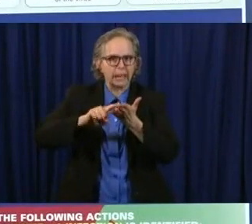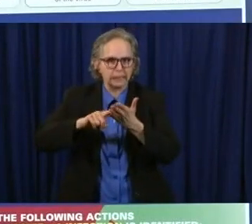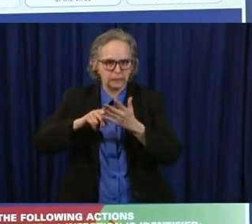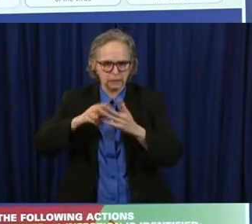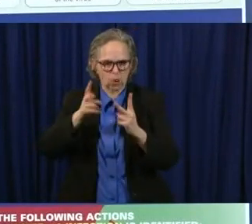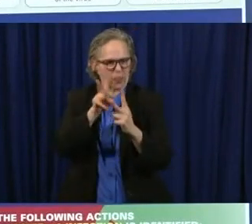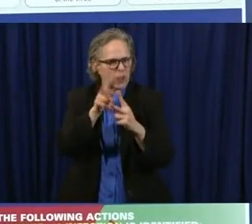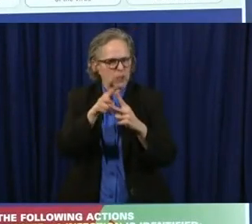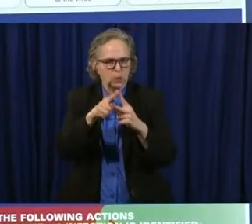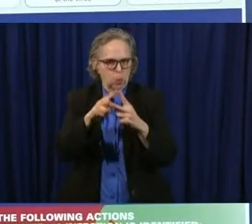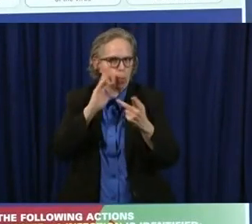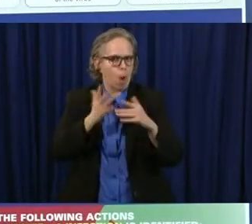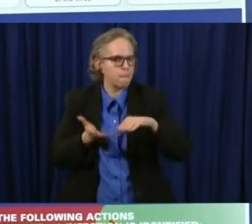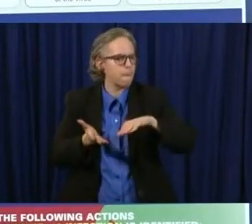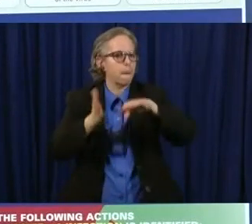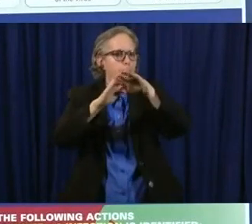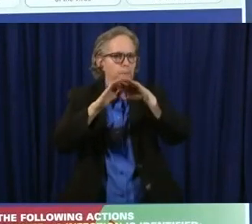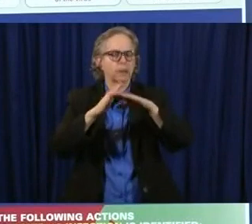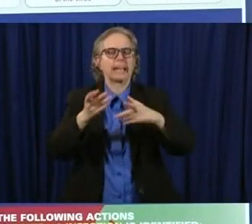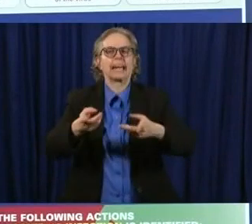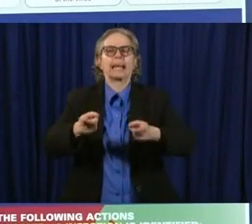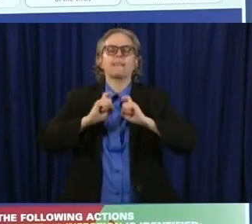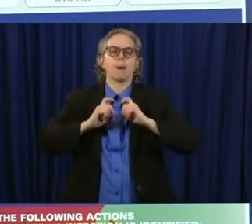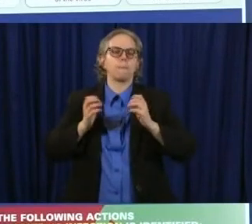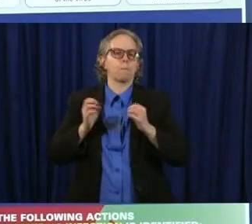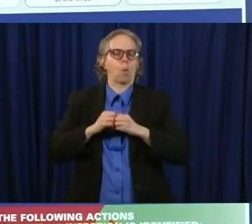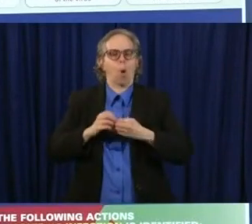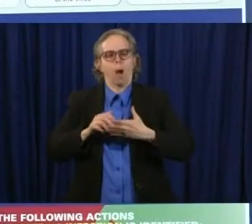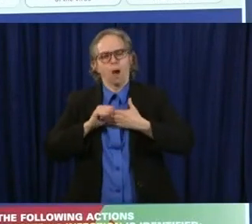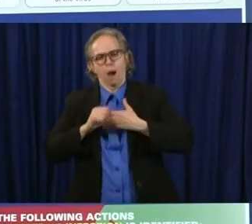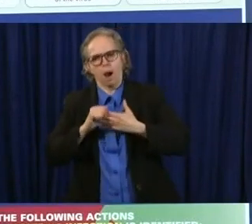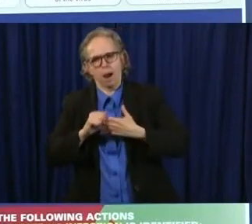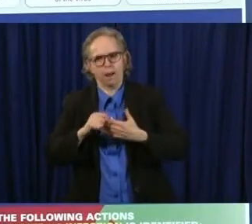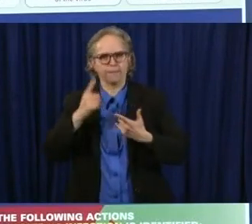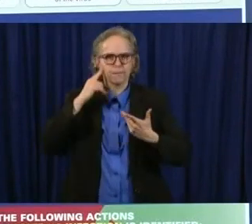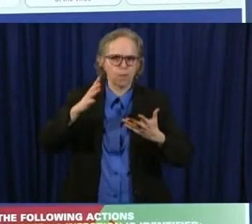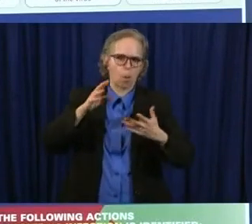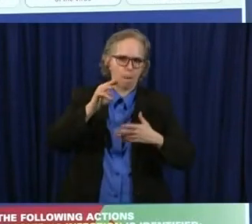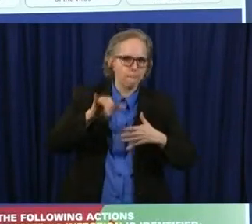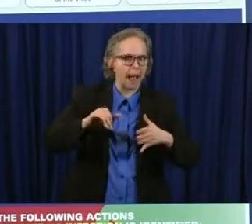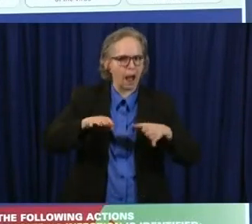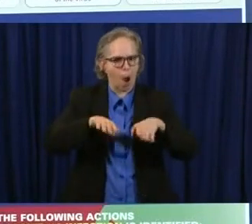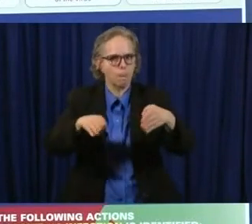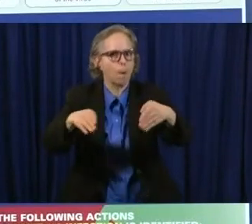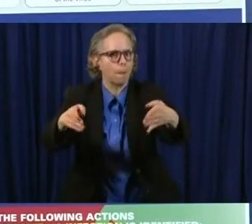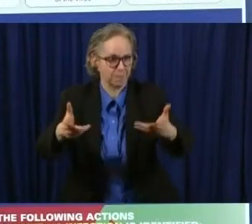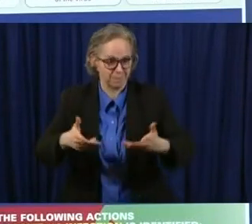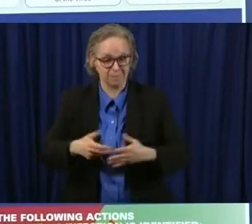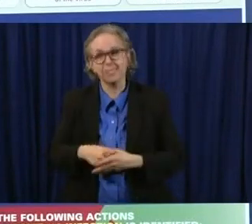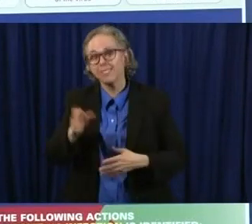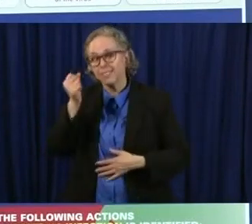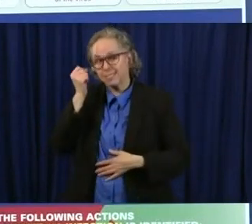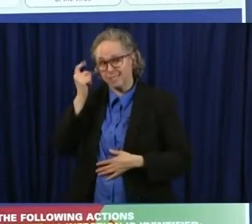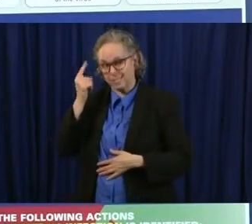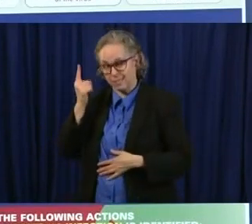together makes may uh and the fact as you saw on the on the data uh that we're going down in most